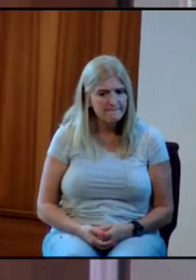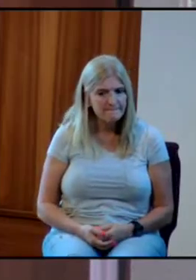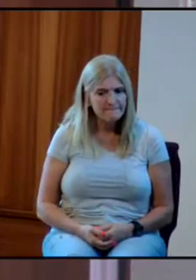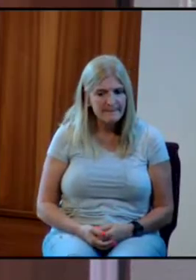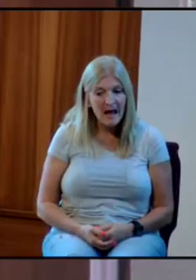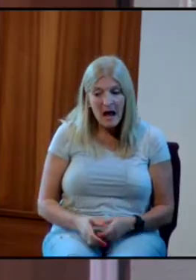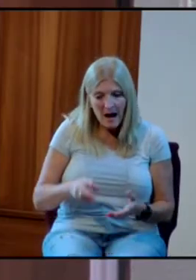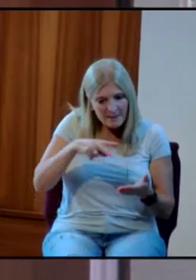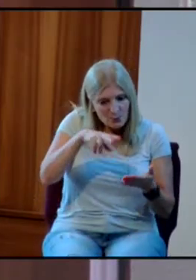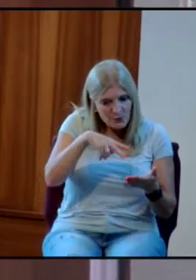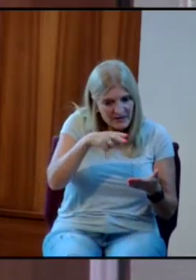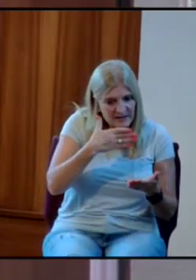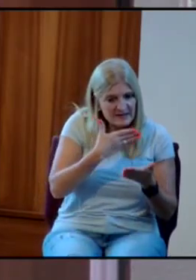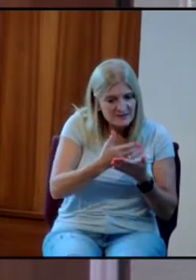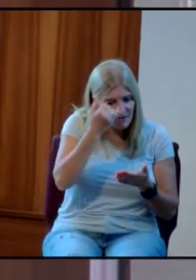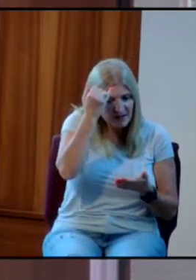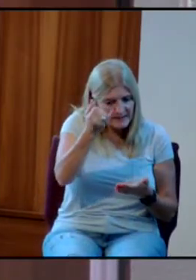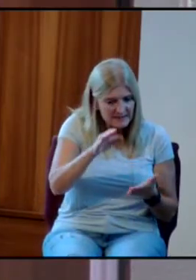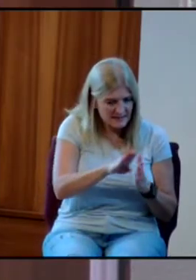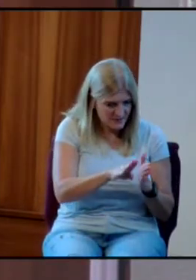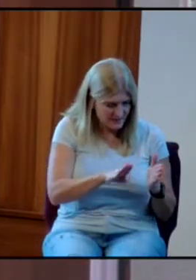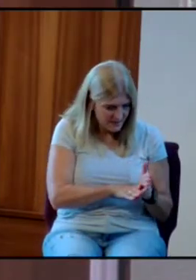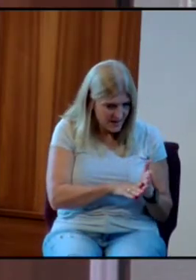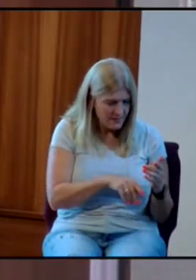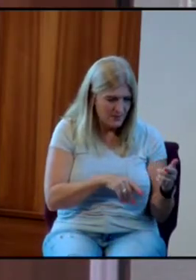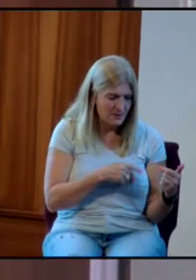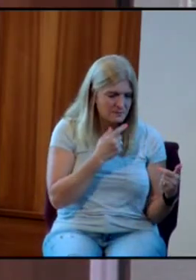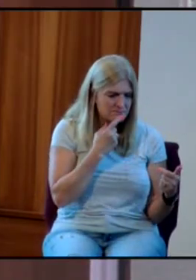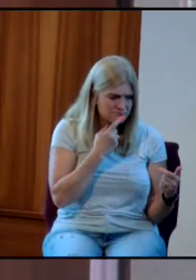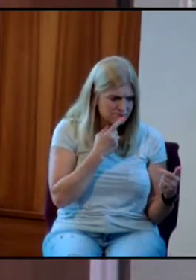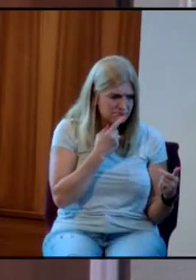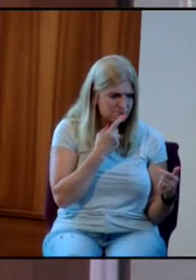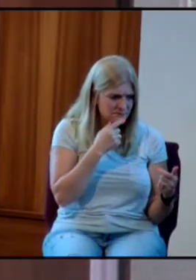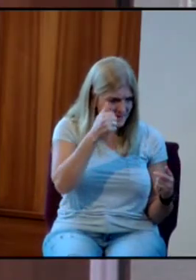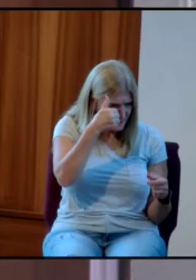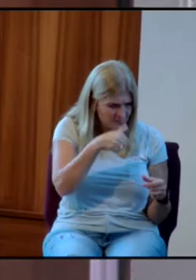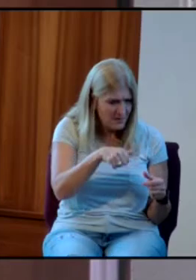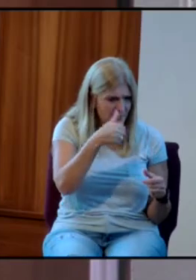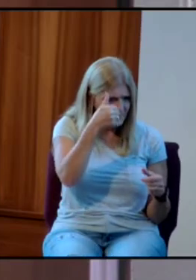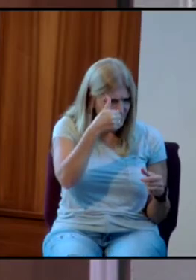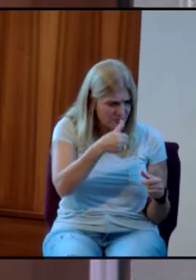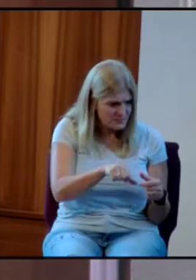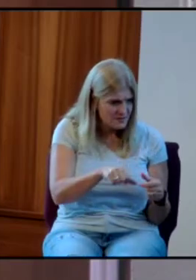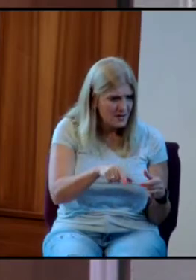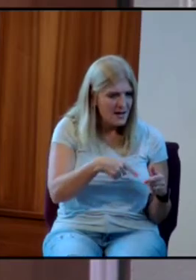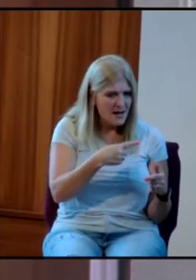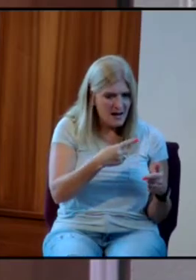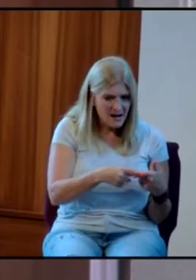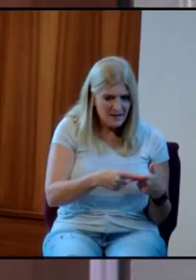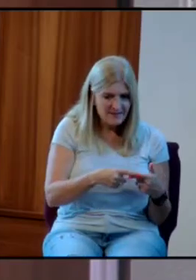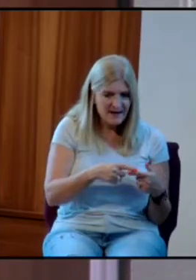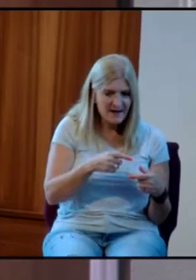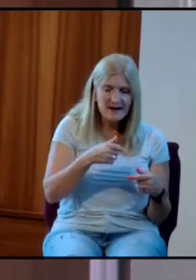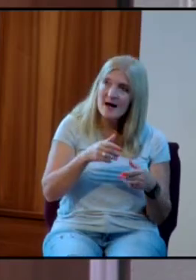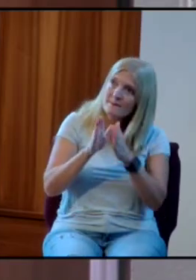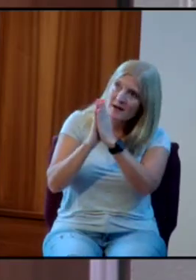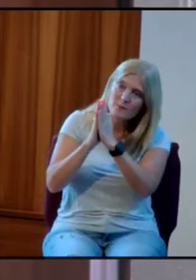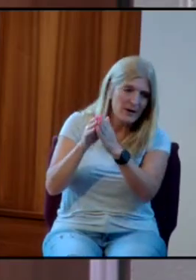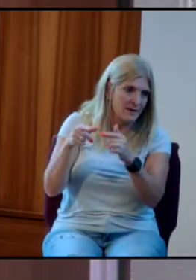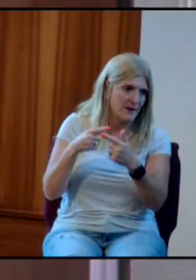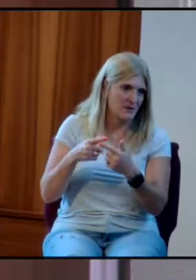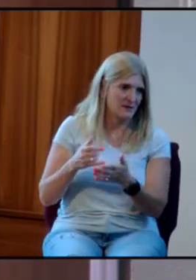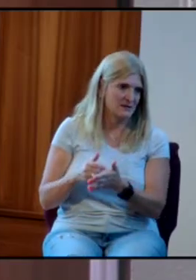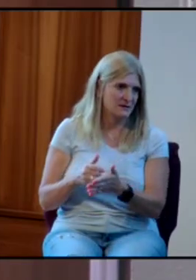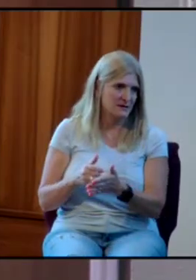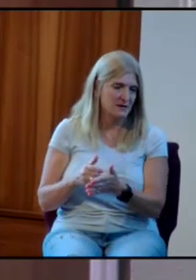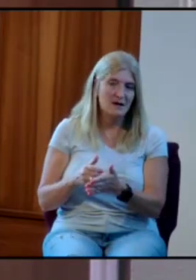good idea. I'm hiding it in my heart. I'm breaking it out, and I'm saying to God, I'm seeking